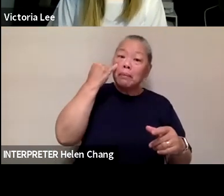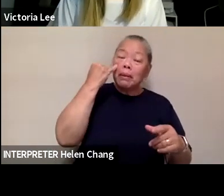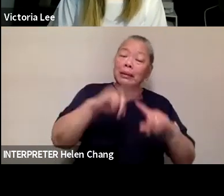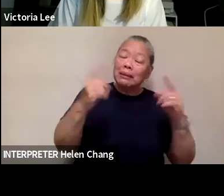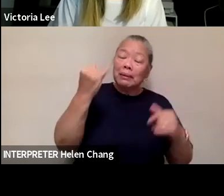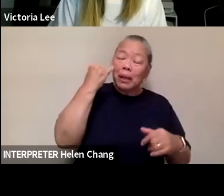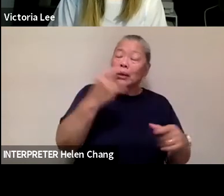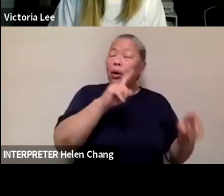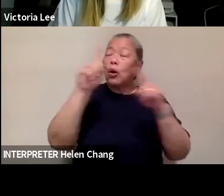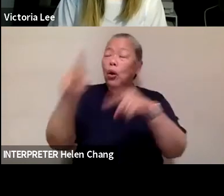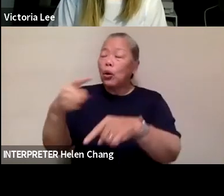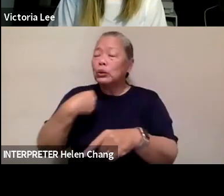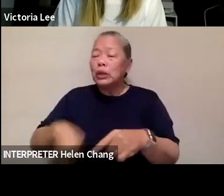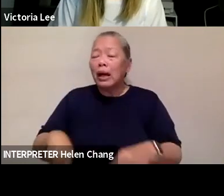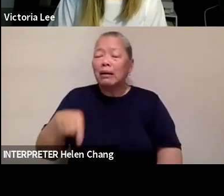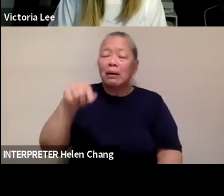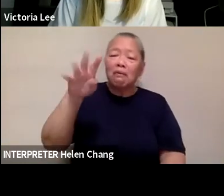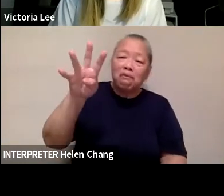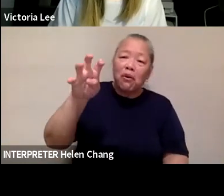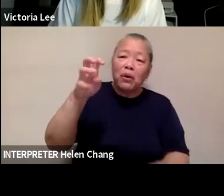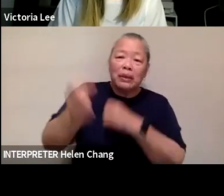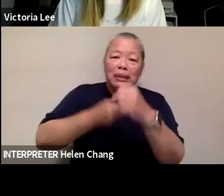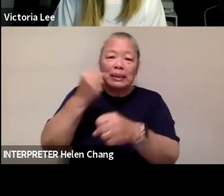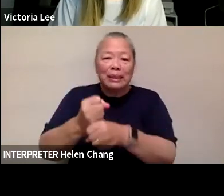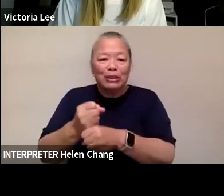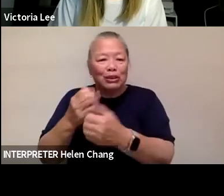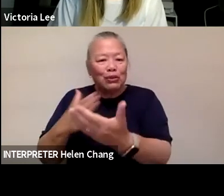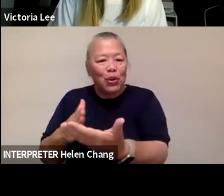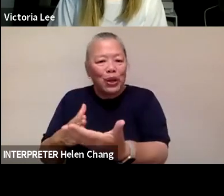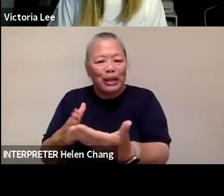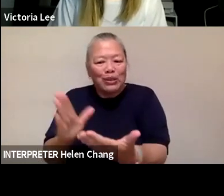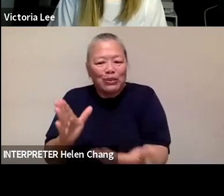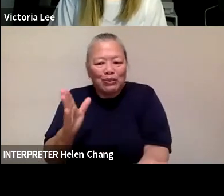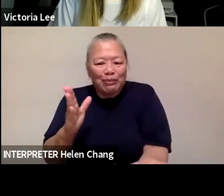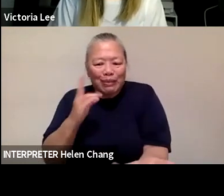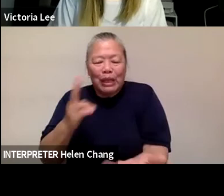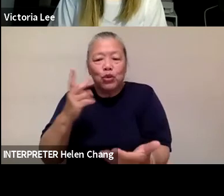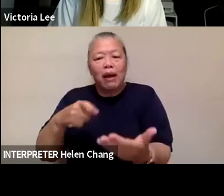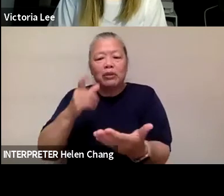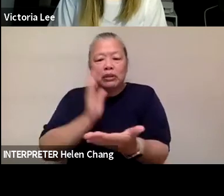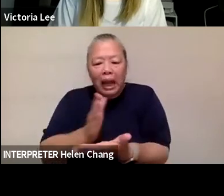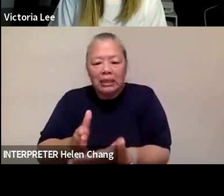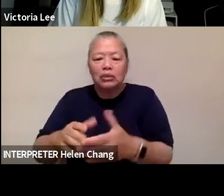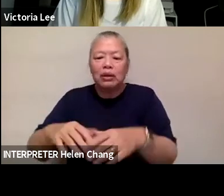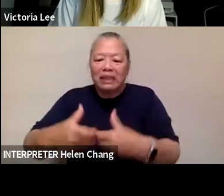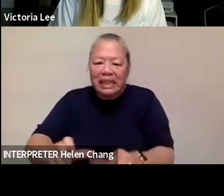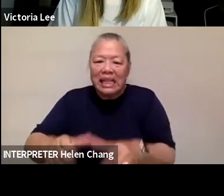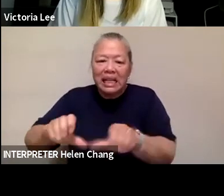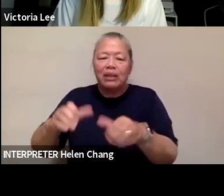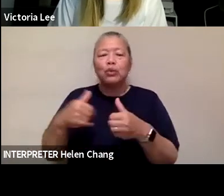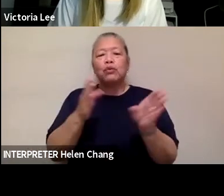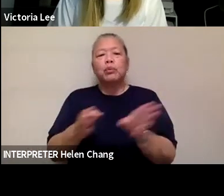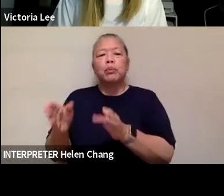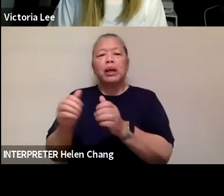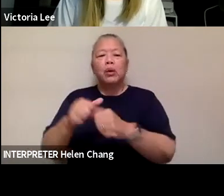of cooking that a mountainside that most Chinese have never even seen it, that you had to stretch, you had to dice, you had to knead it, you had to prepare with